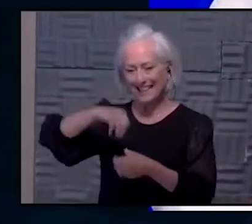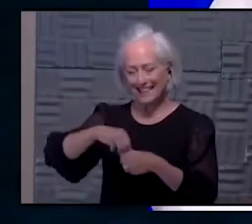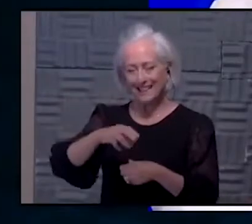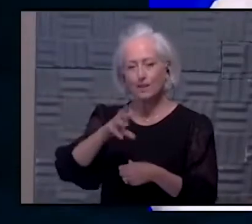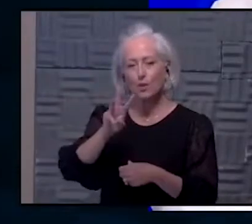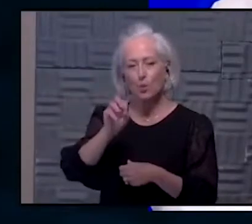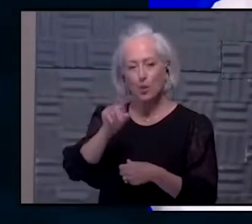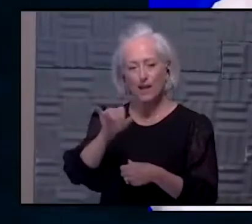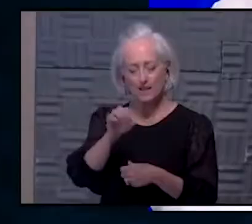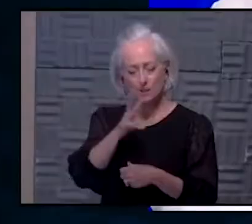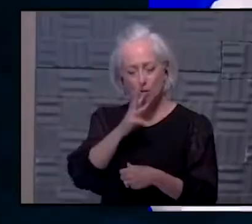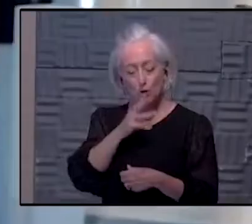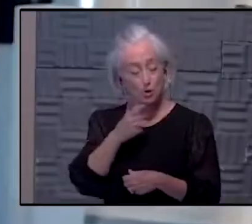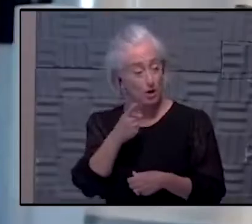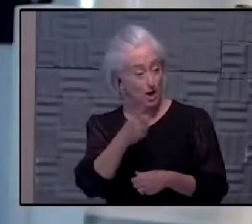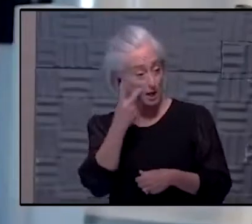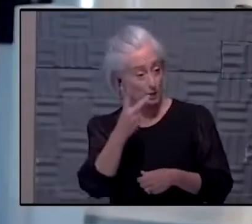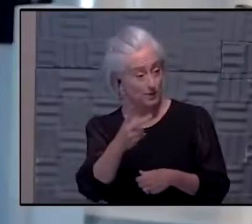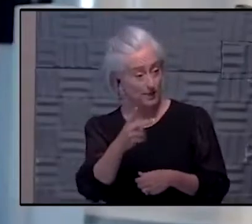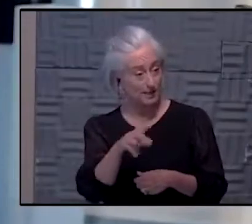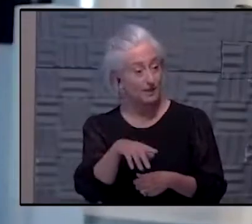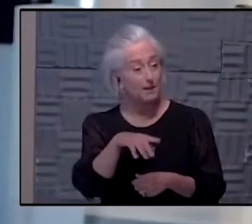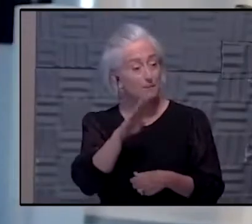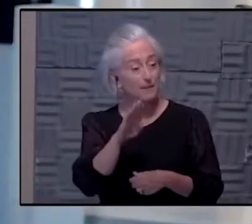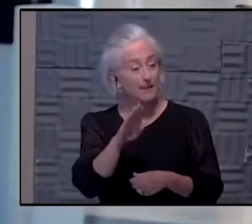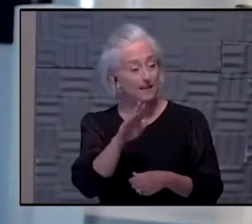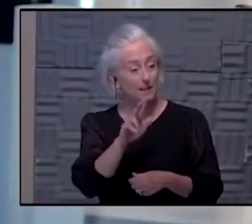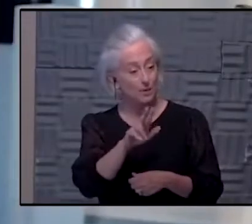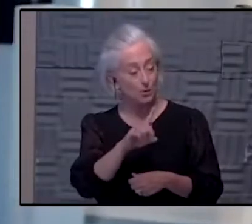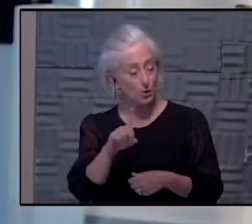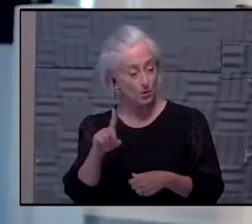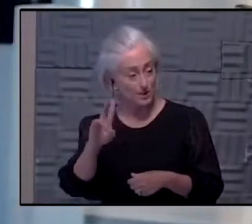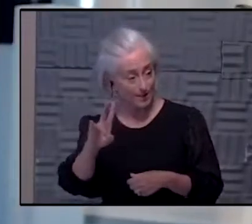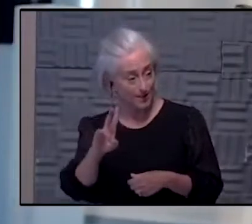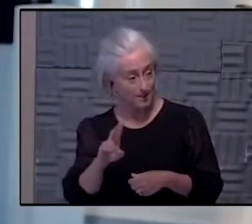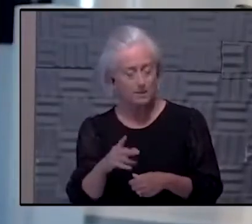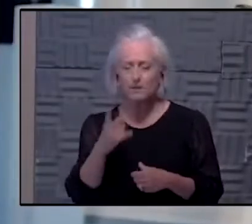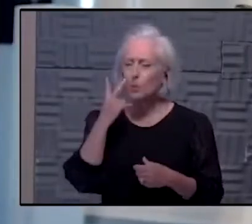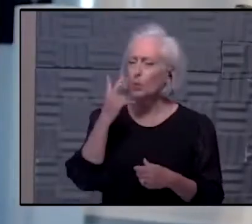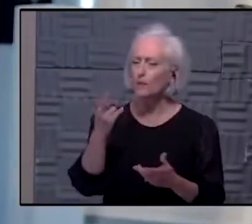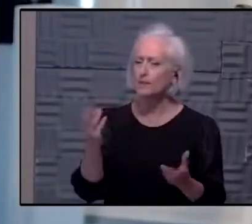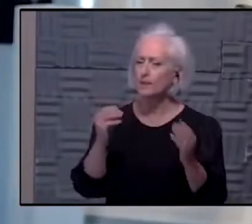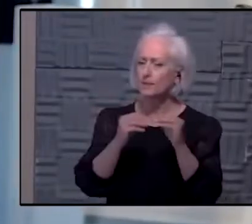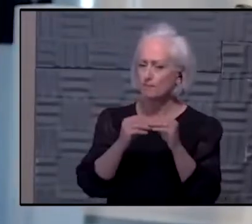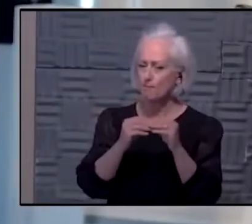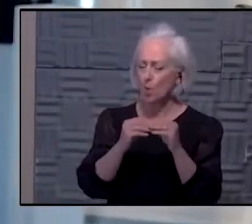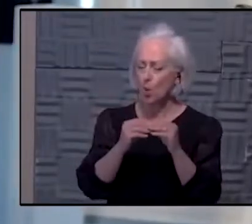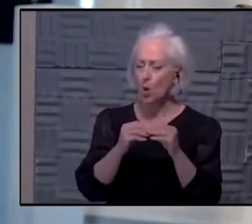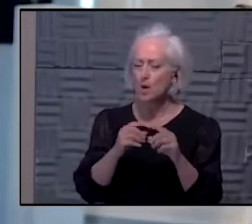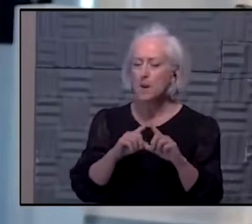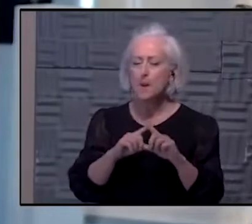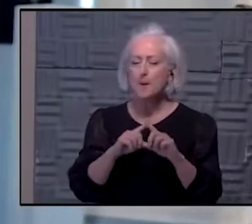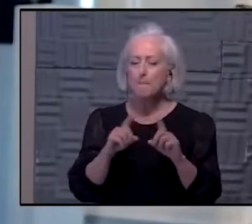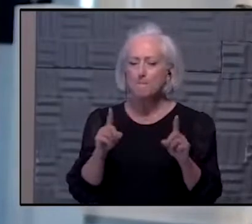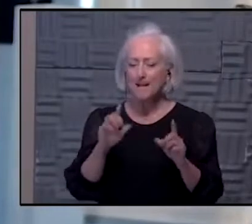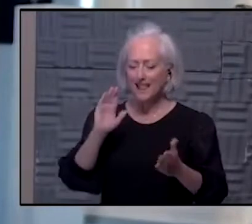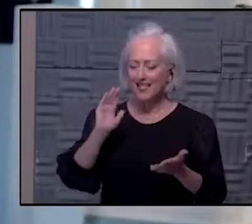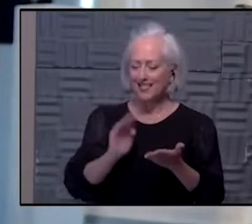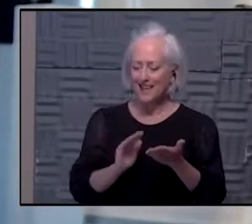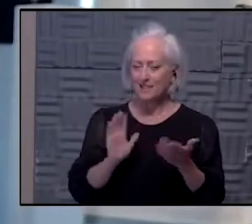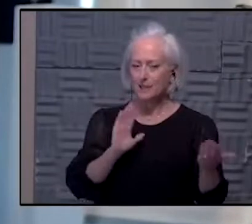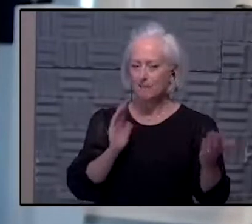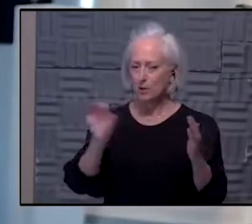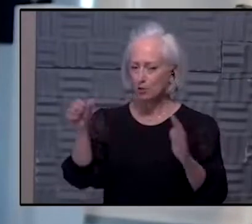especially the B.1.1.7? Yeah, we're seeing more of everything. We still have less than a lot of other states. It's